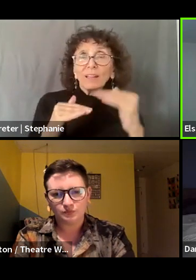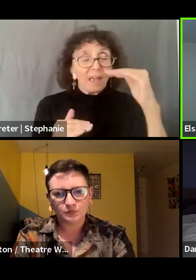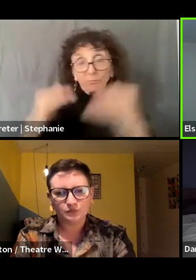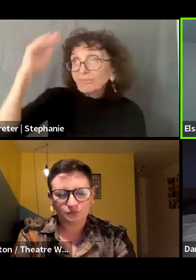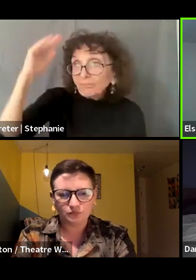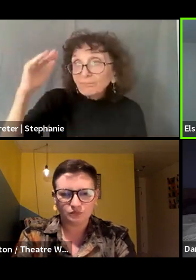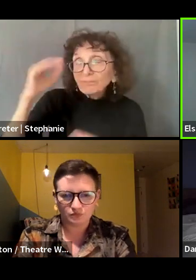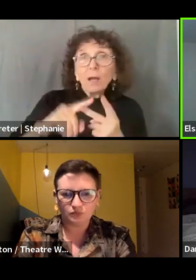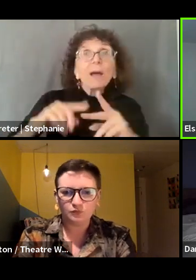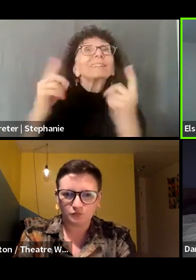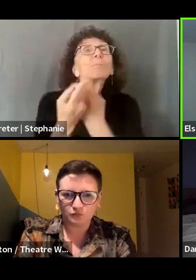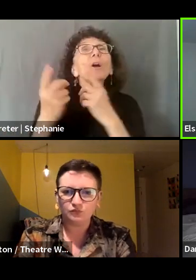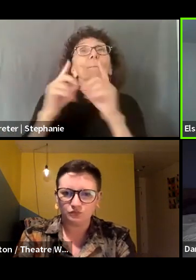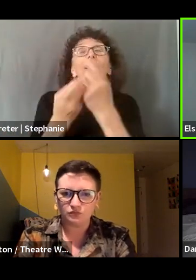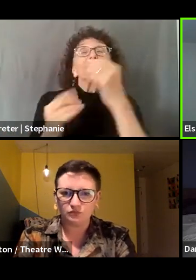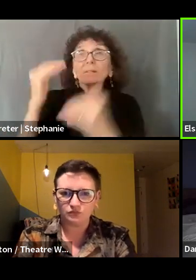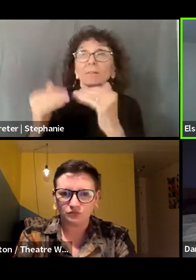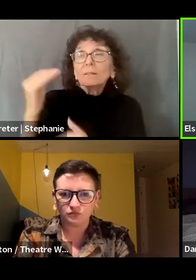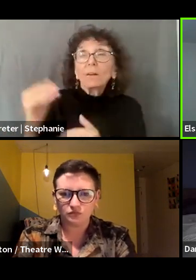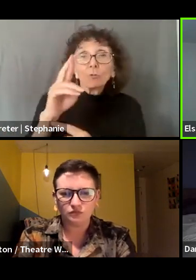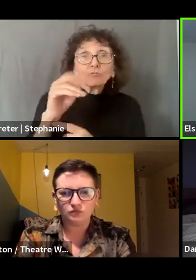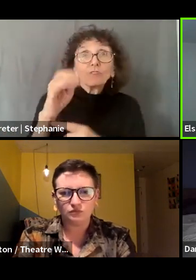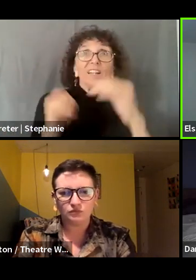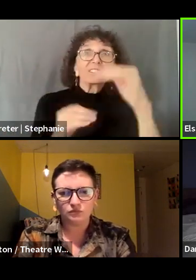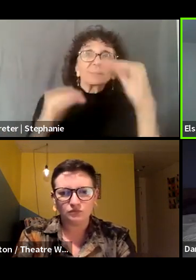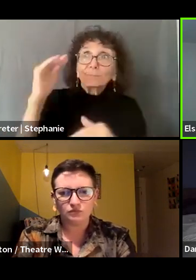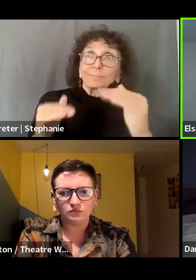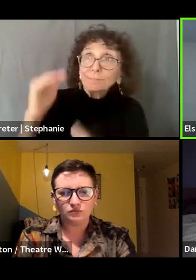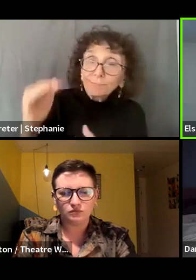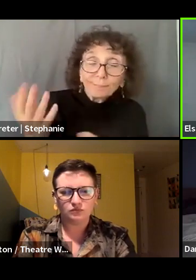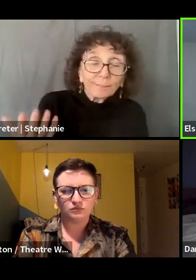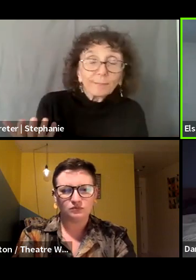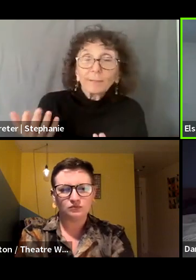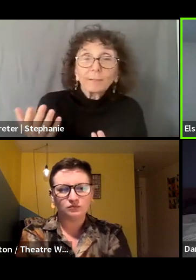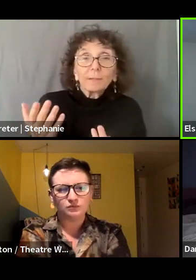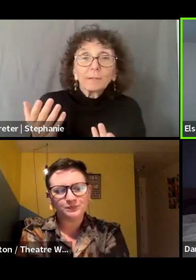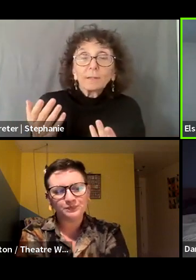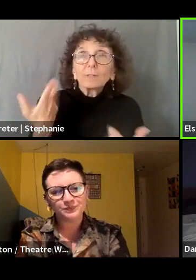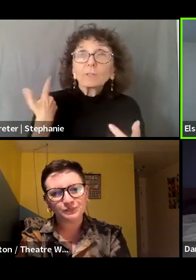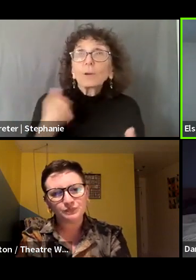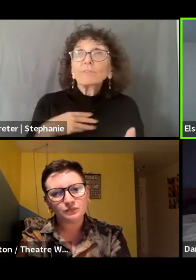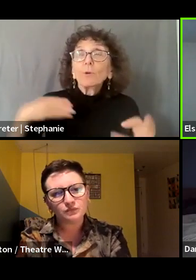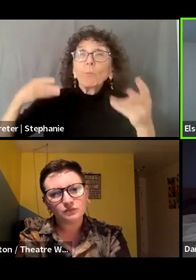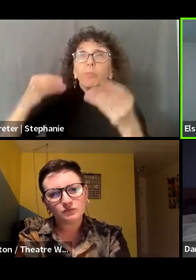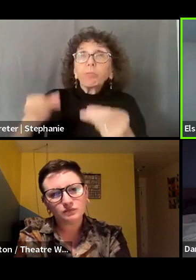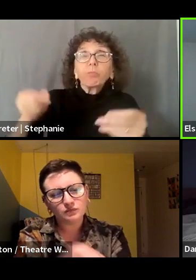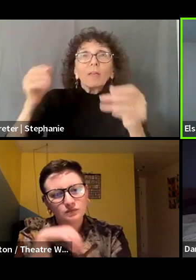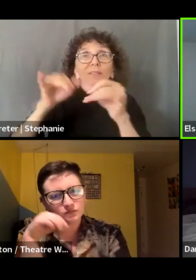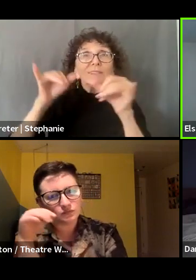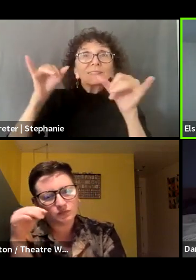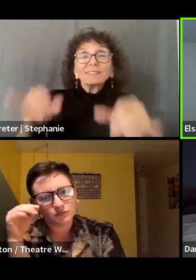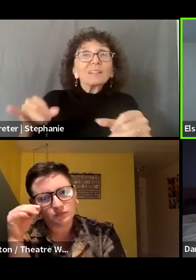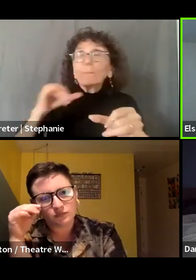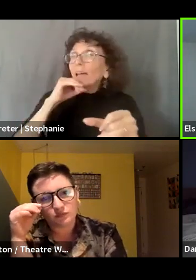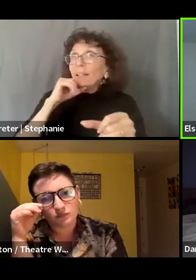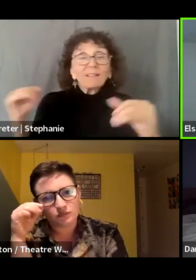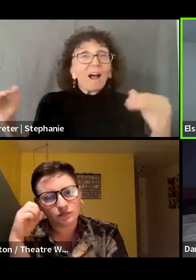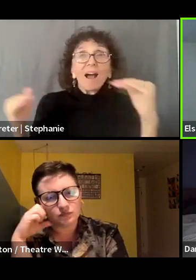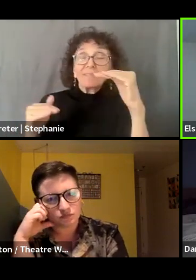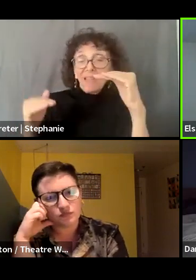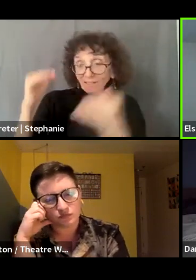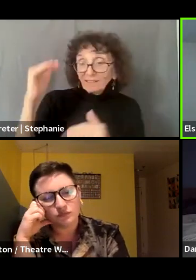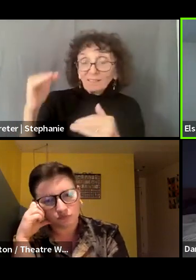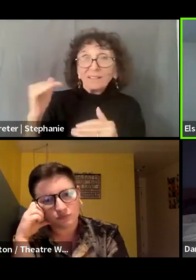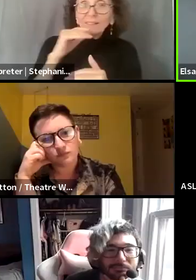departmental pay gaps, racial pay gaps. Um, and so putting more money into an inequitable system is not the answer.